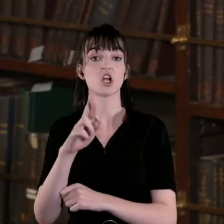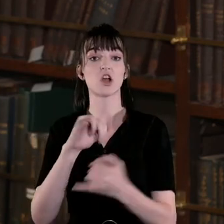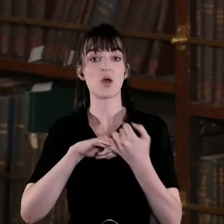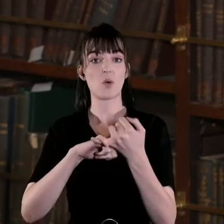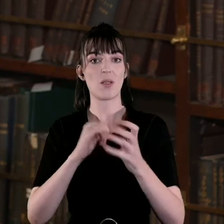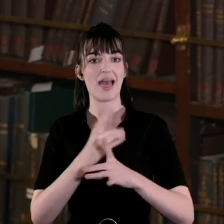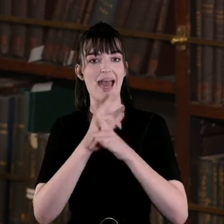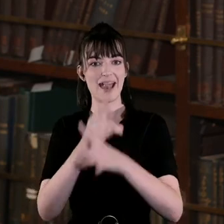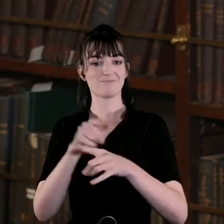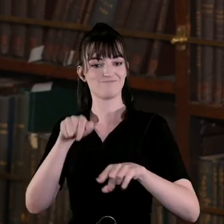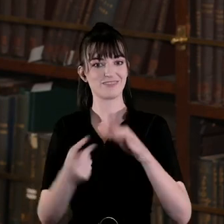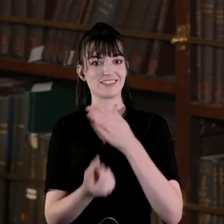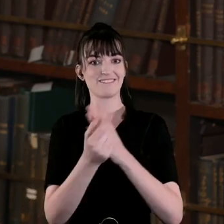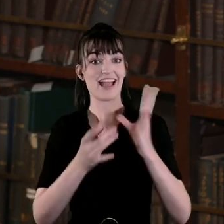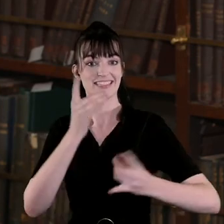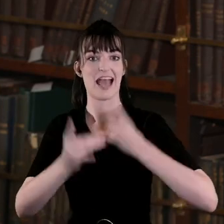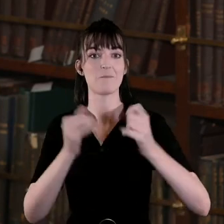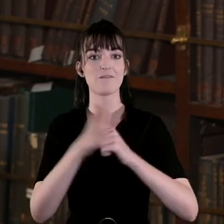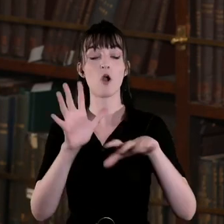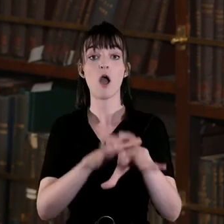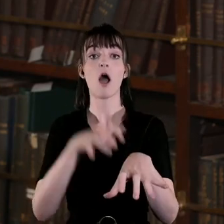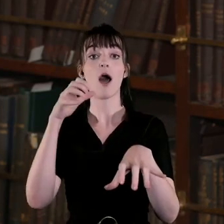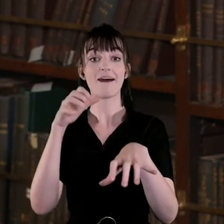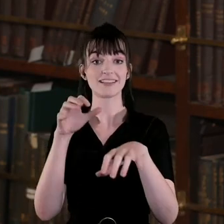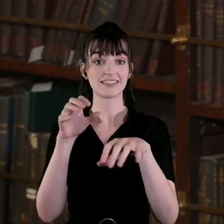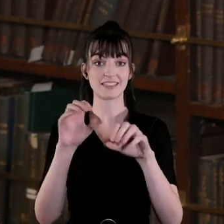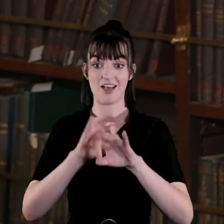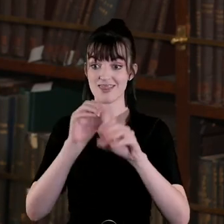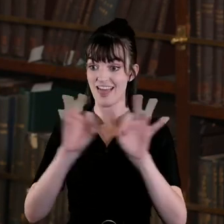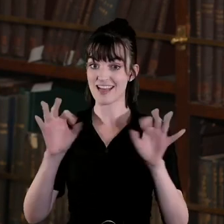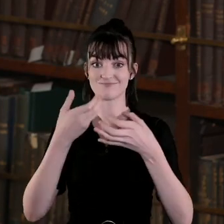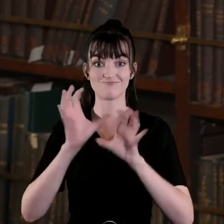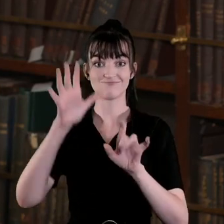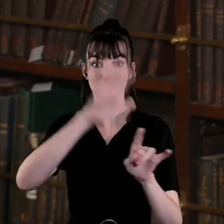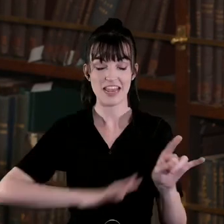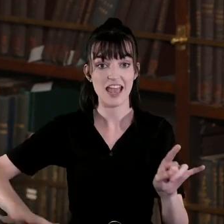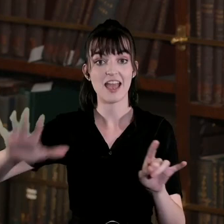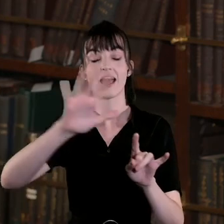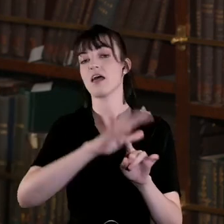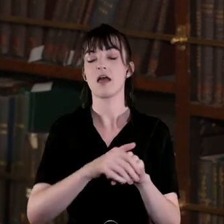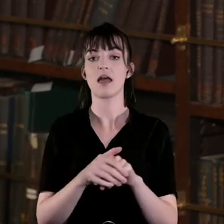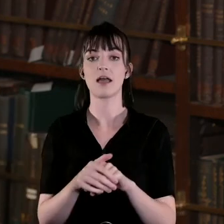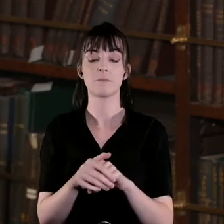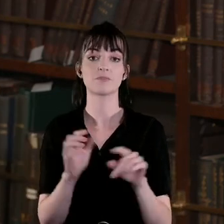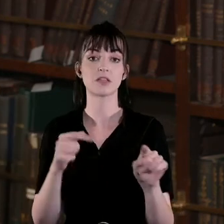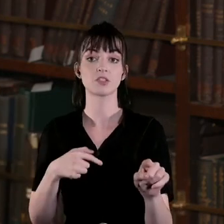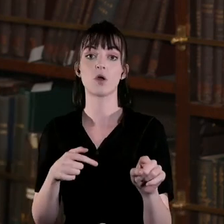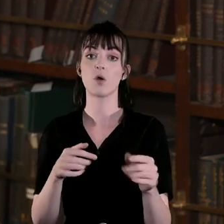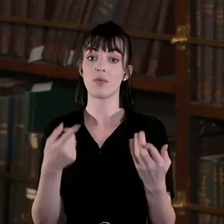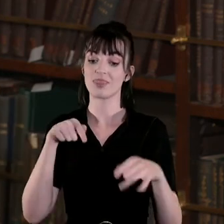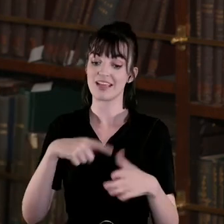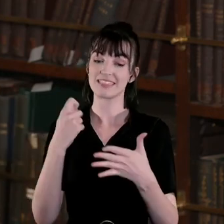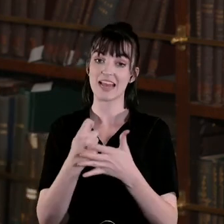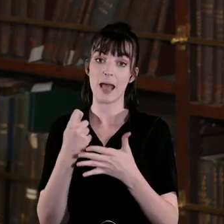this event to life for an audience all around the country and perhaps further afield and in these times